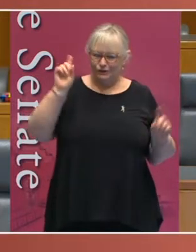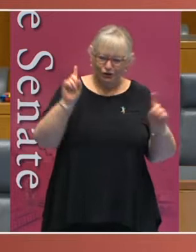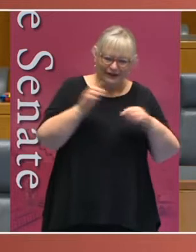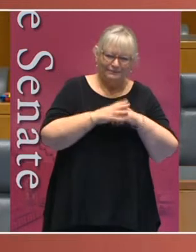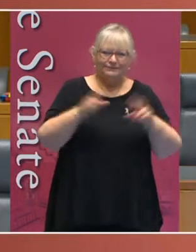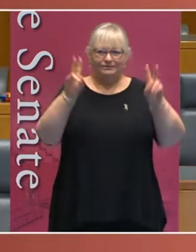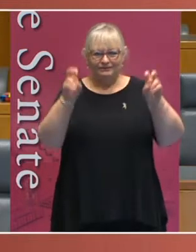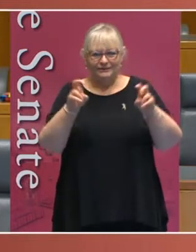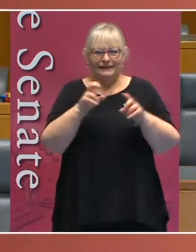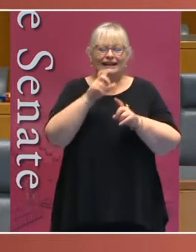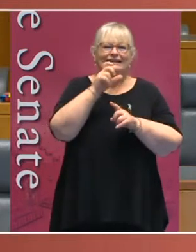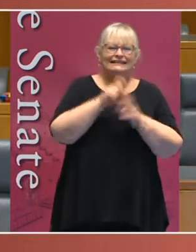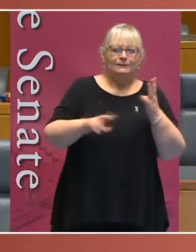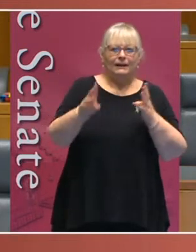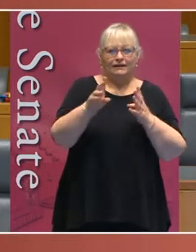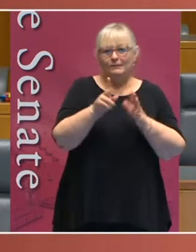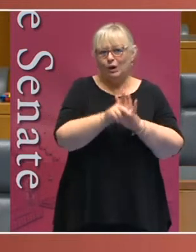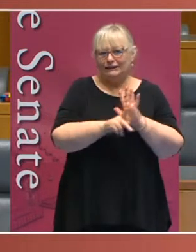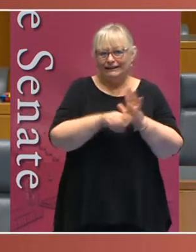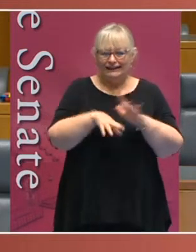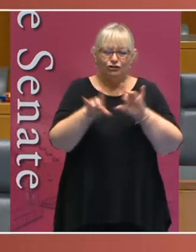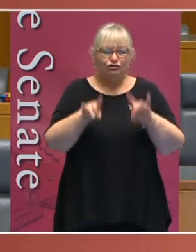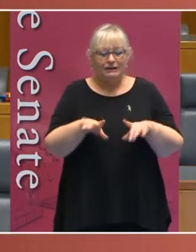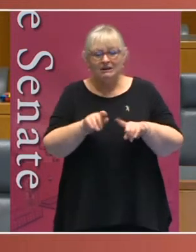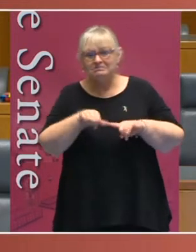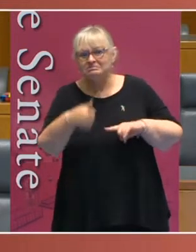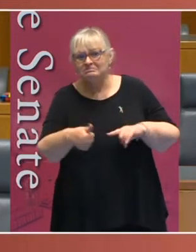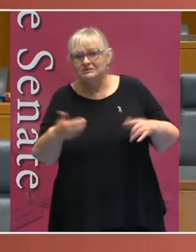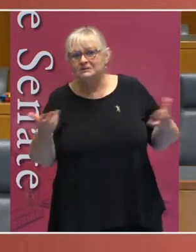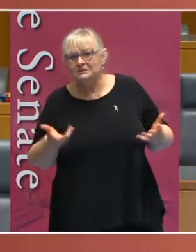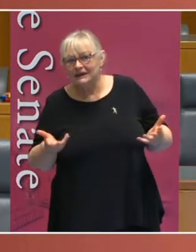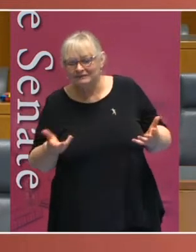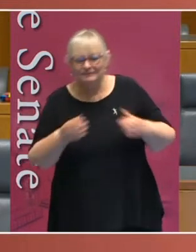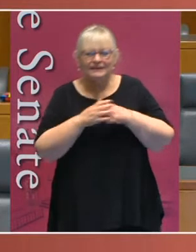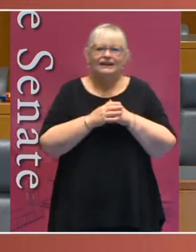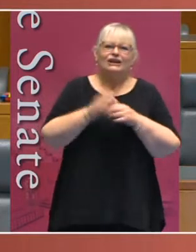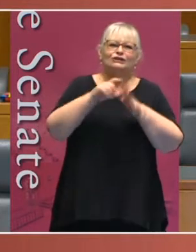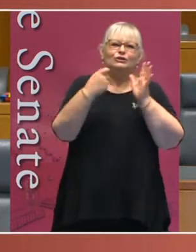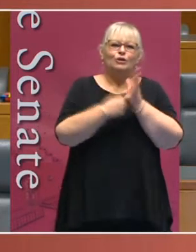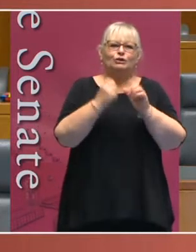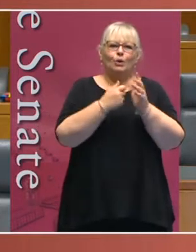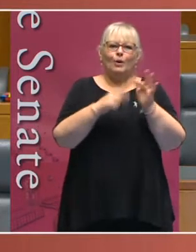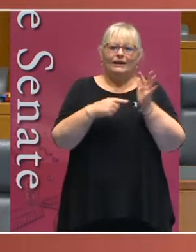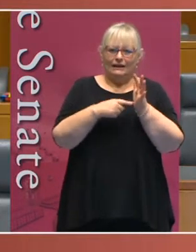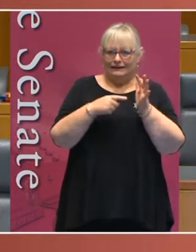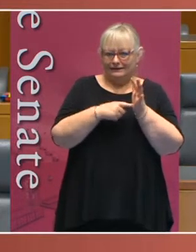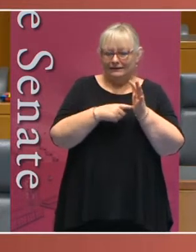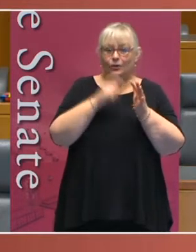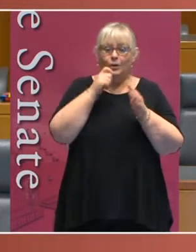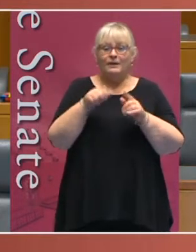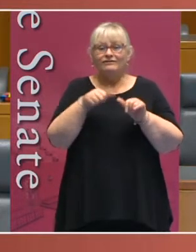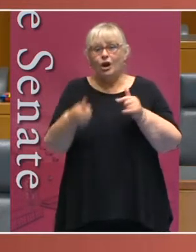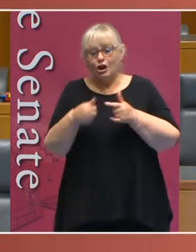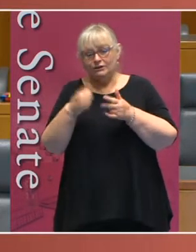titled Disability Policy in Australia, Where to Next? Dr Gauntlet will be followed by Senator Jordan